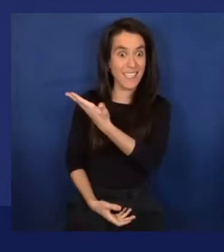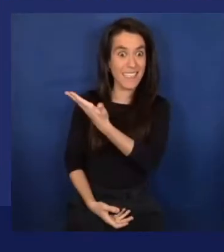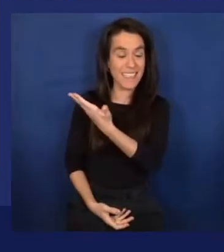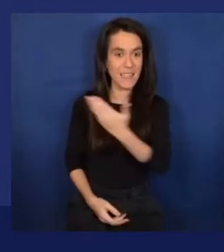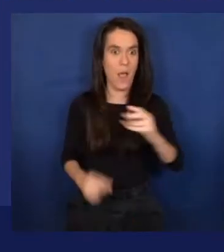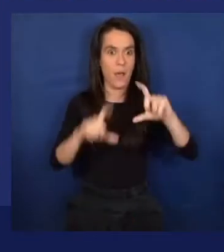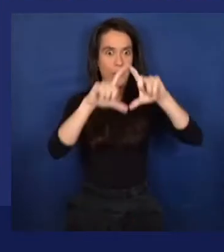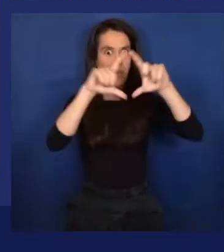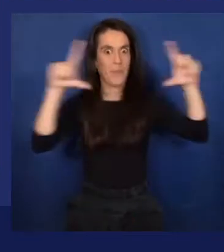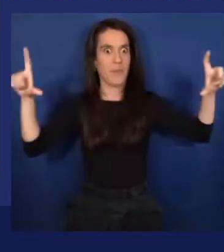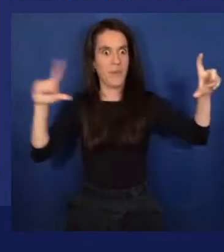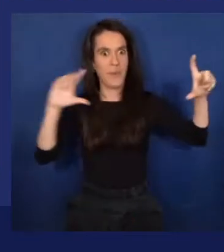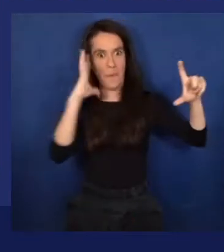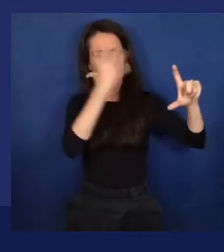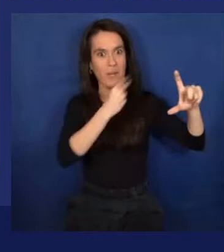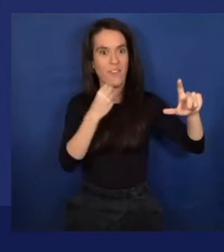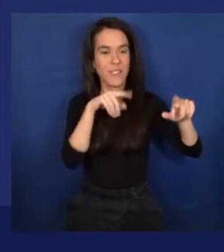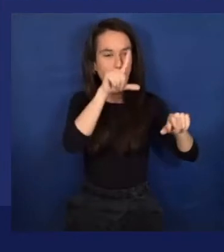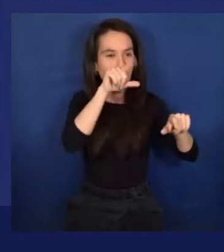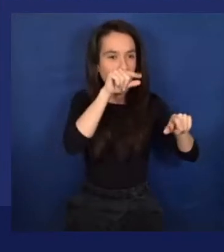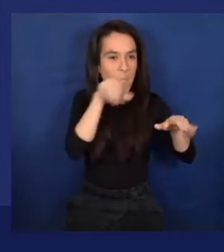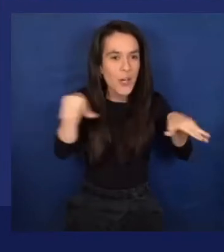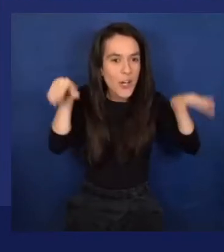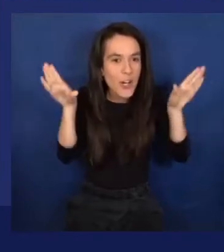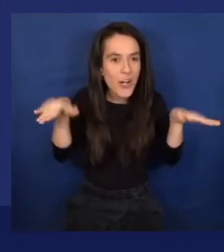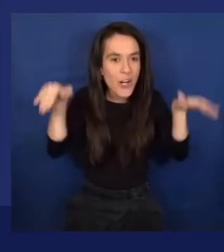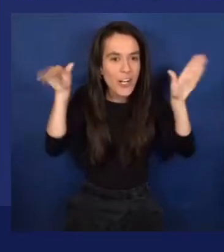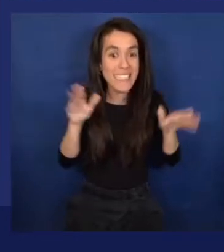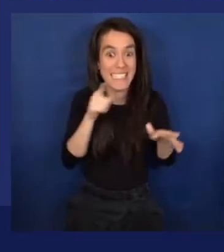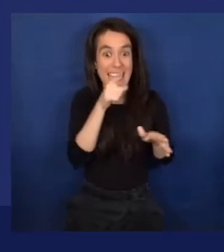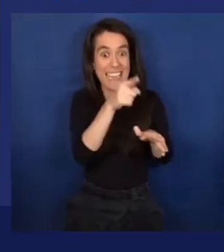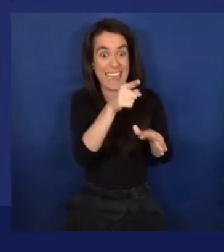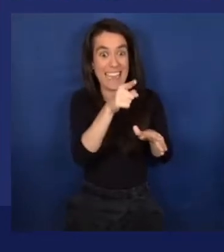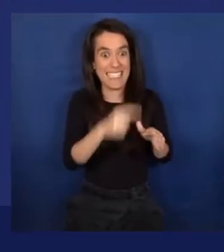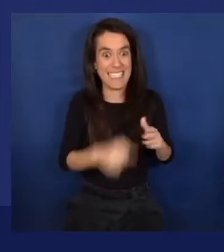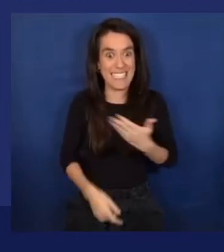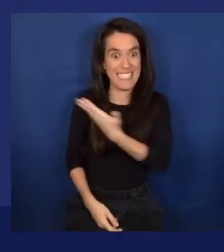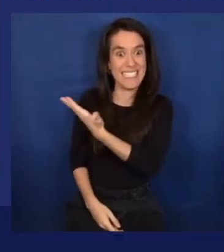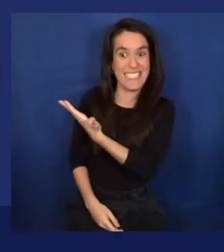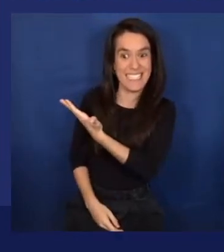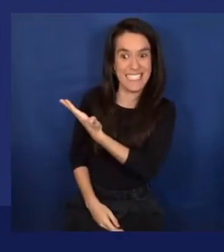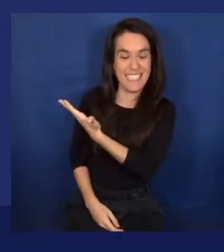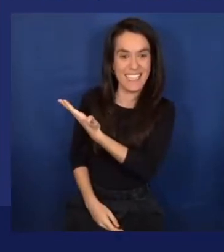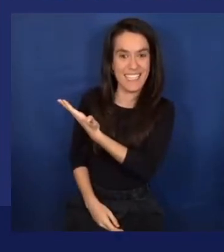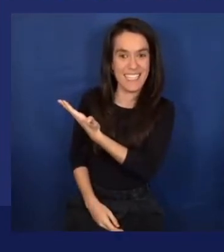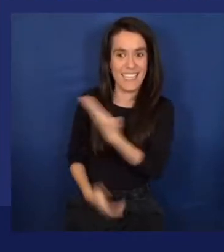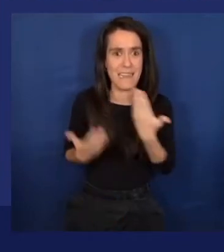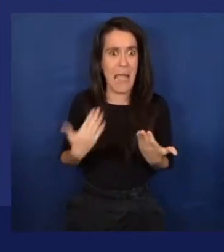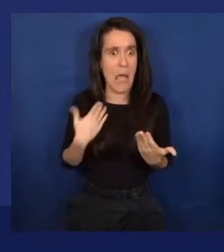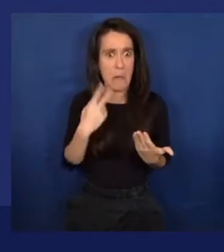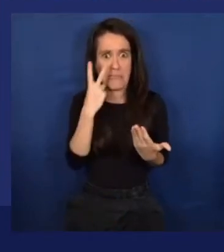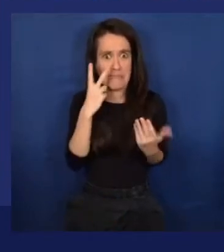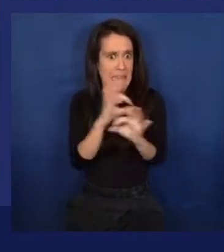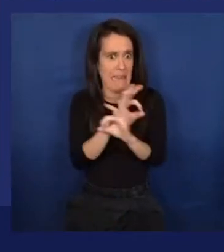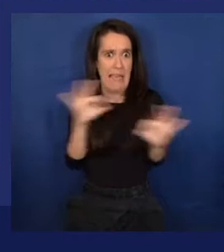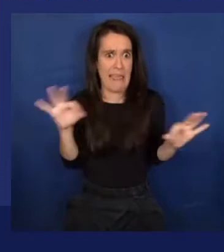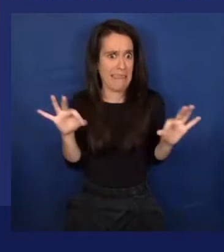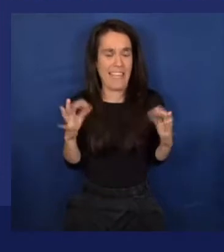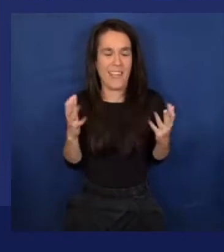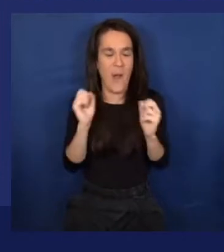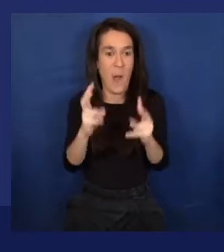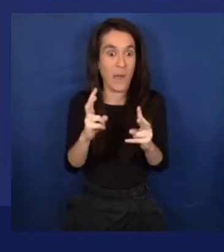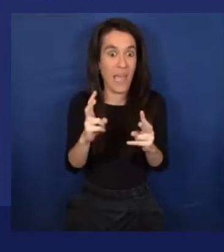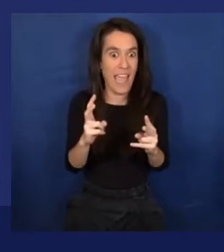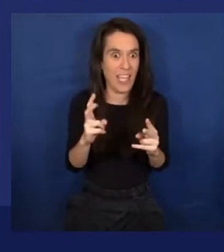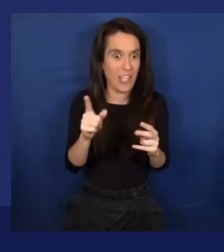I see a bird and stuff. Okay, good. Now you see the right screen. I can't see the screen right now. So please let me know if I'm